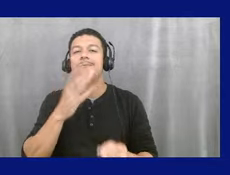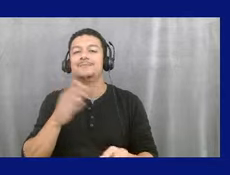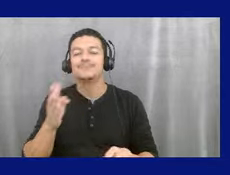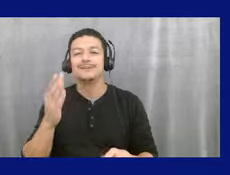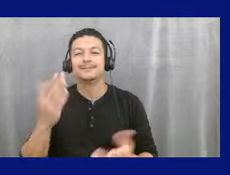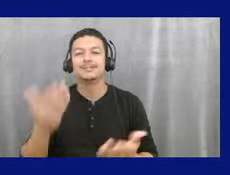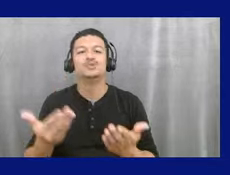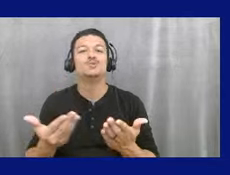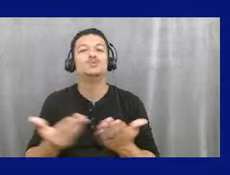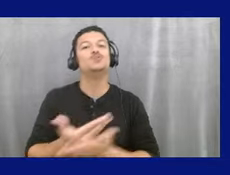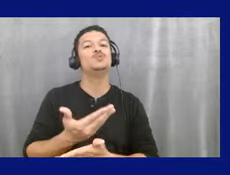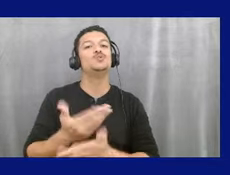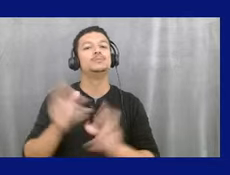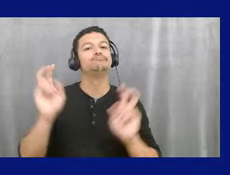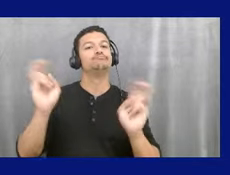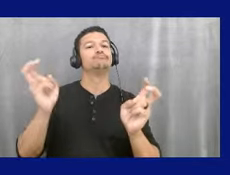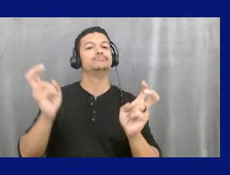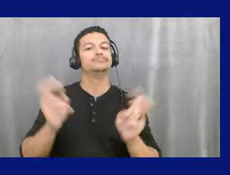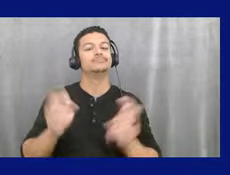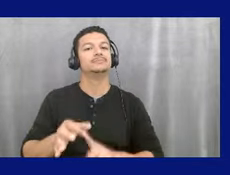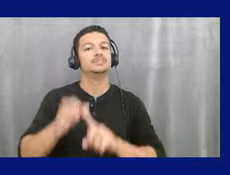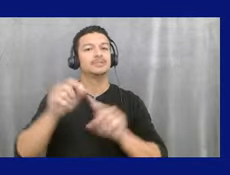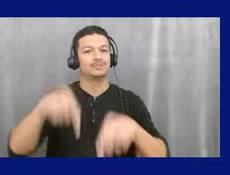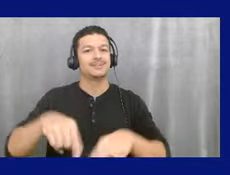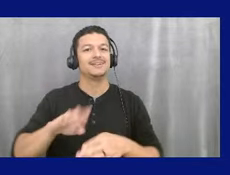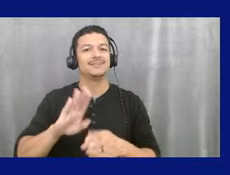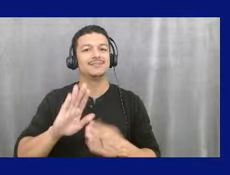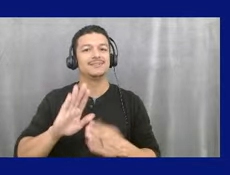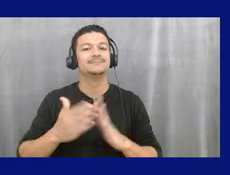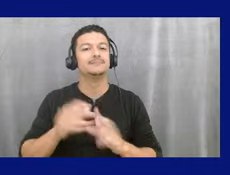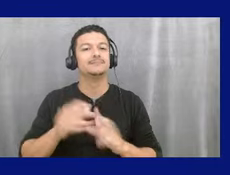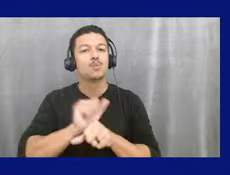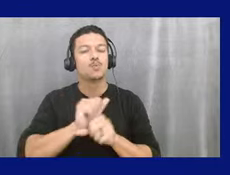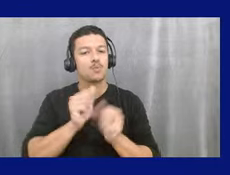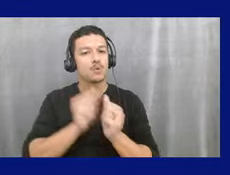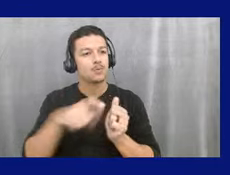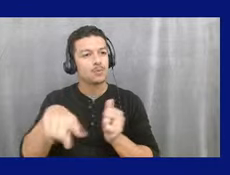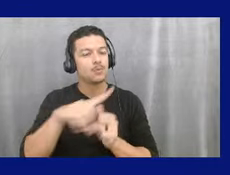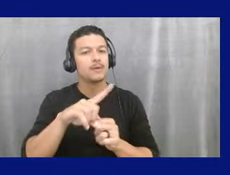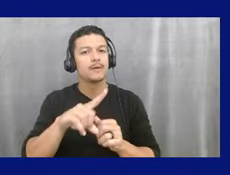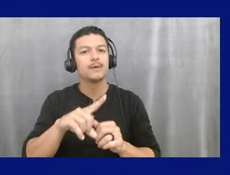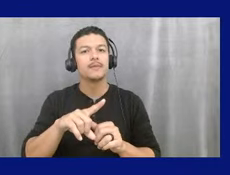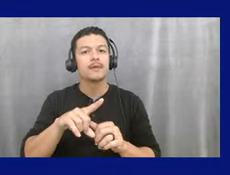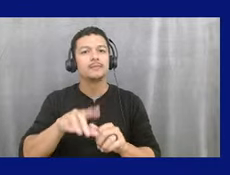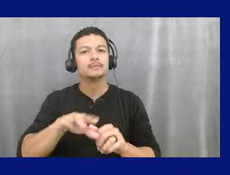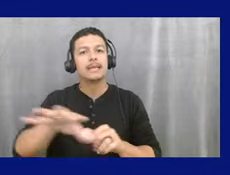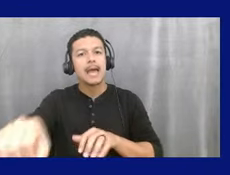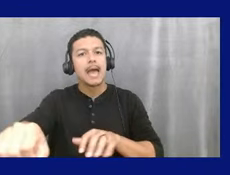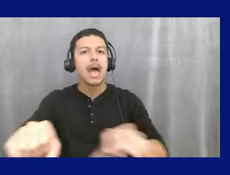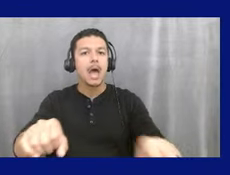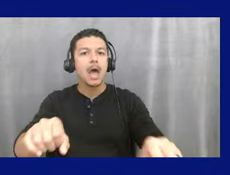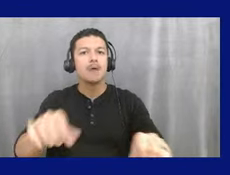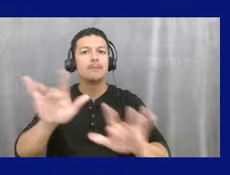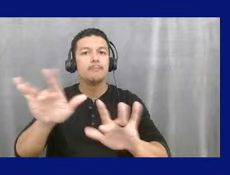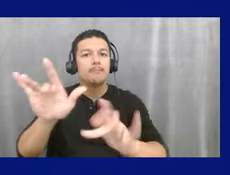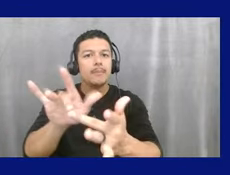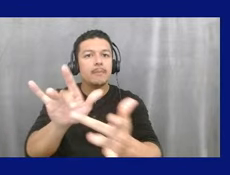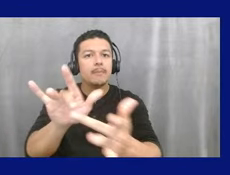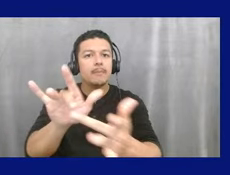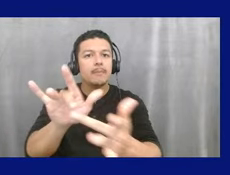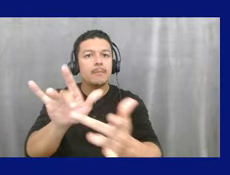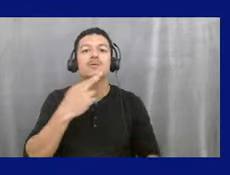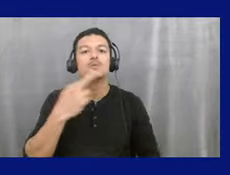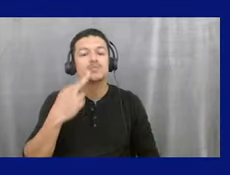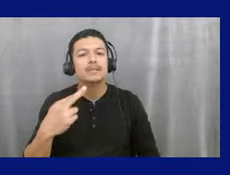event that we'll be doing here, um, in the city. And we're working with them to help the outreach, um, with our restaurants, our food vendors, um, as well as our breweries, just to